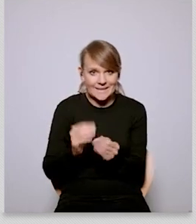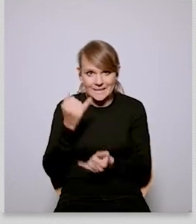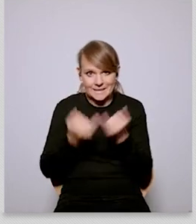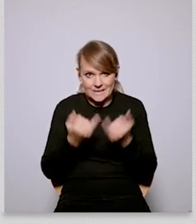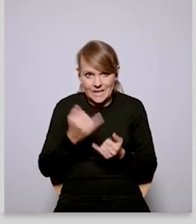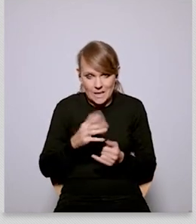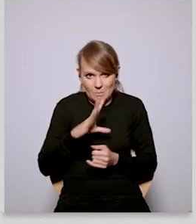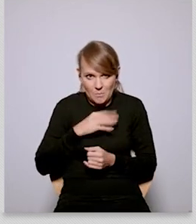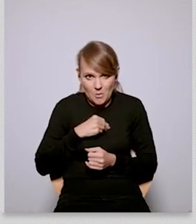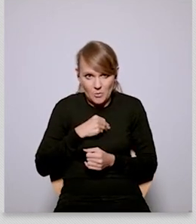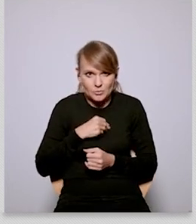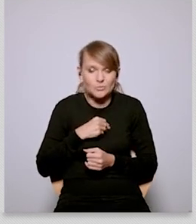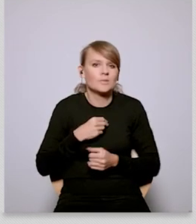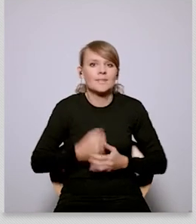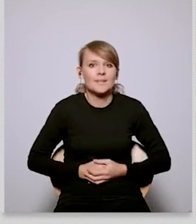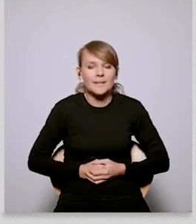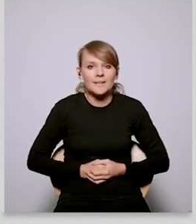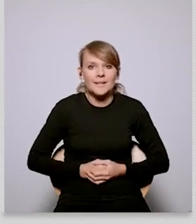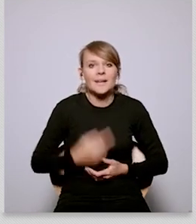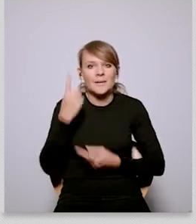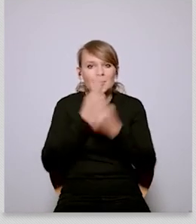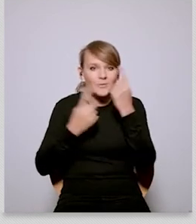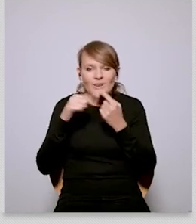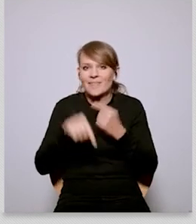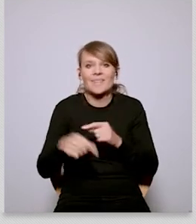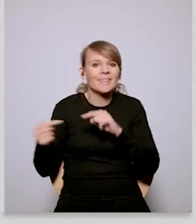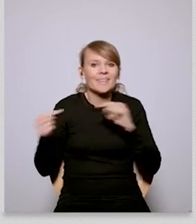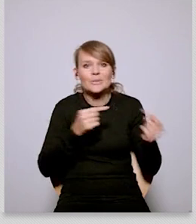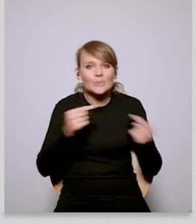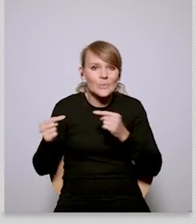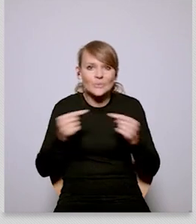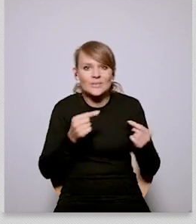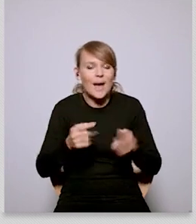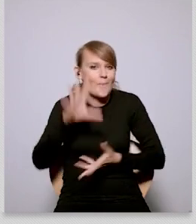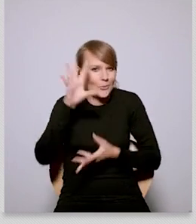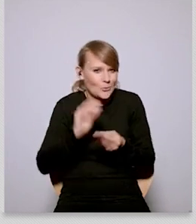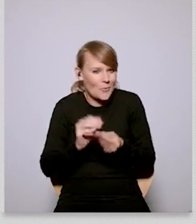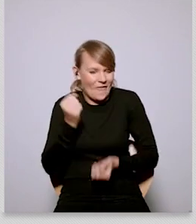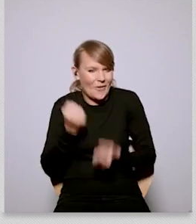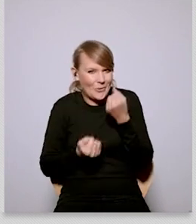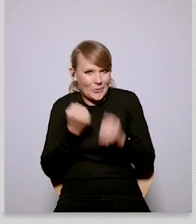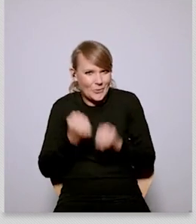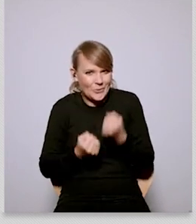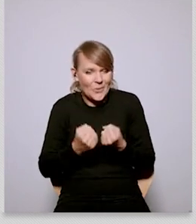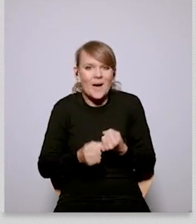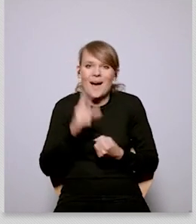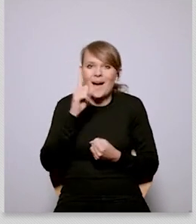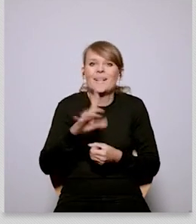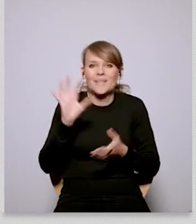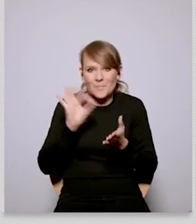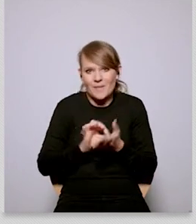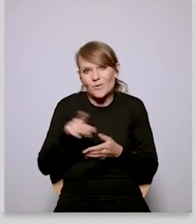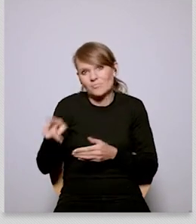can make a very brief conclusion i think it's very difficult to summarize what we've been